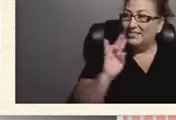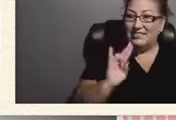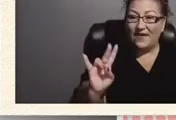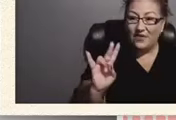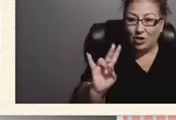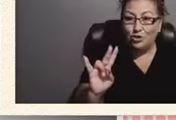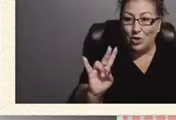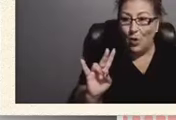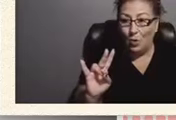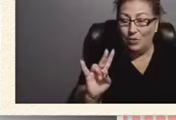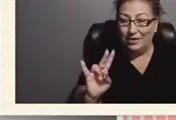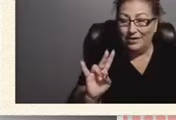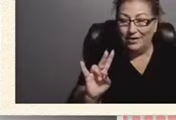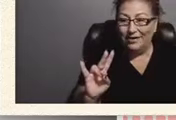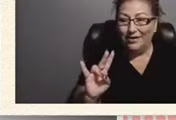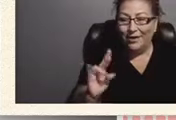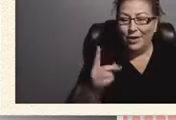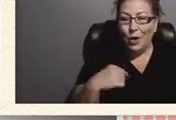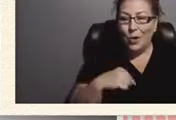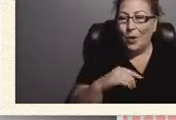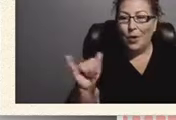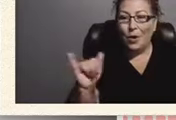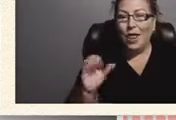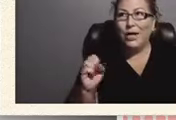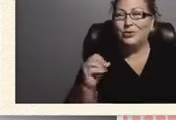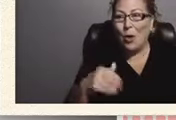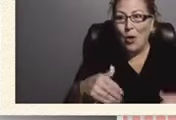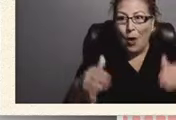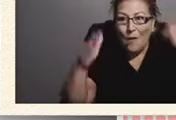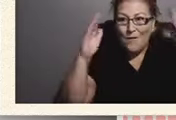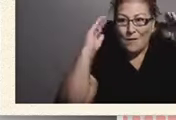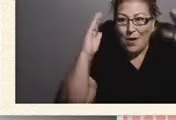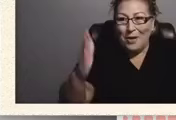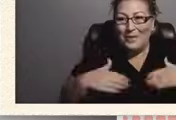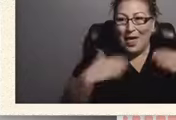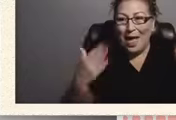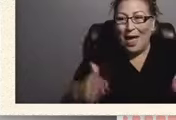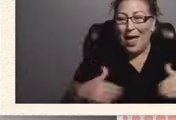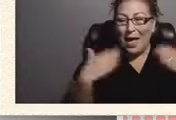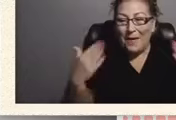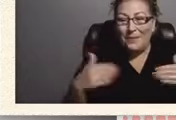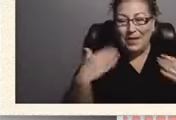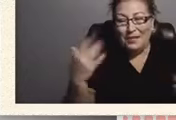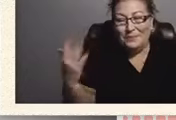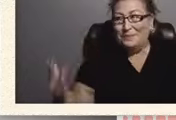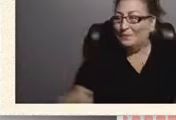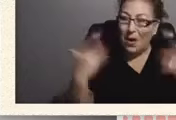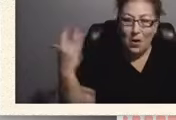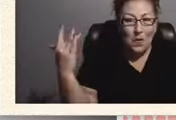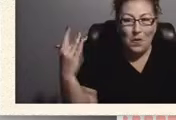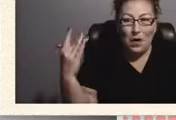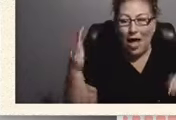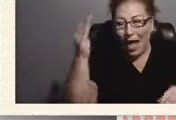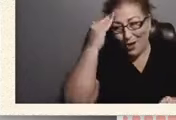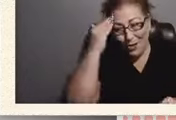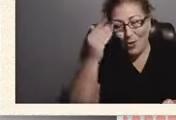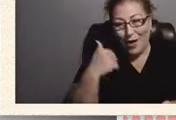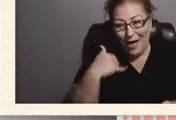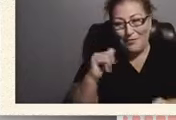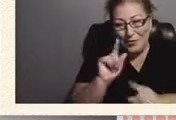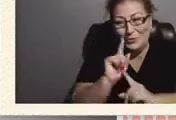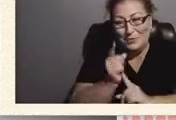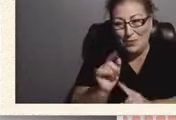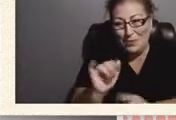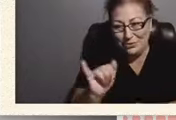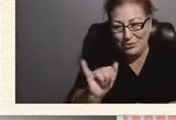we were like so overwhelmed, happy. And I know you had those moments too, Sherry. So